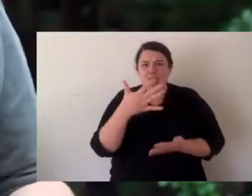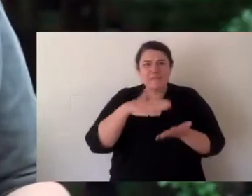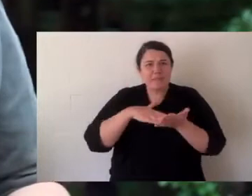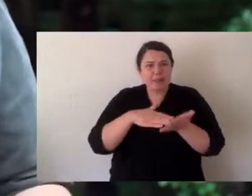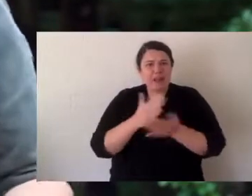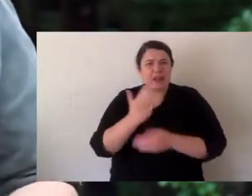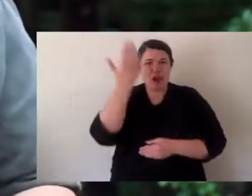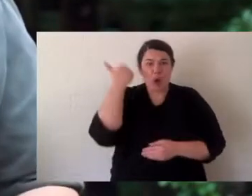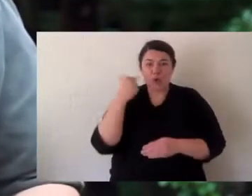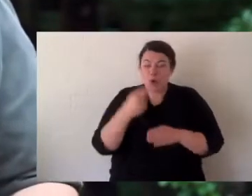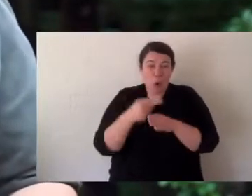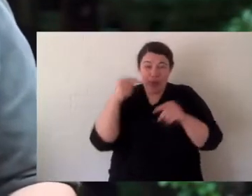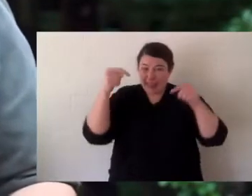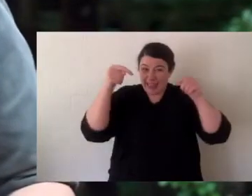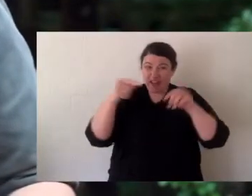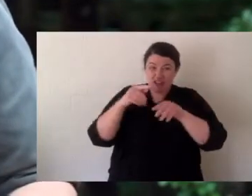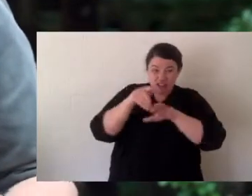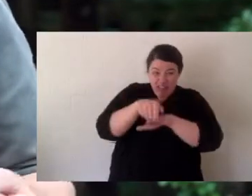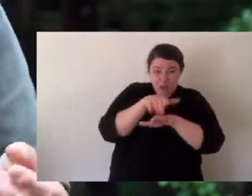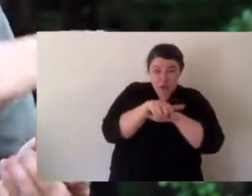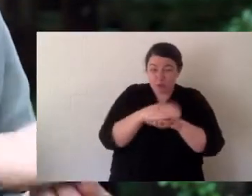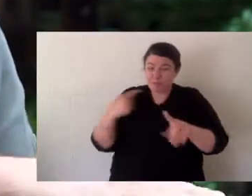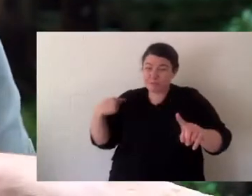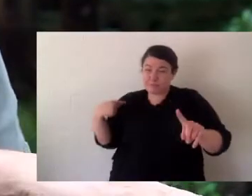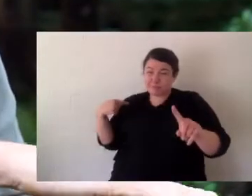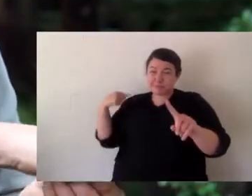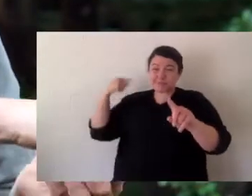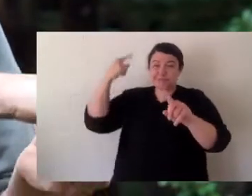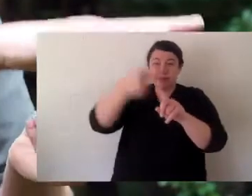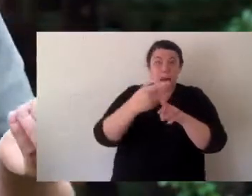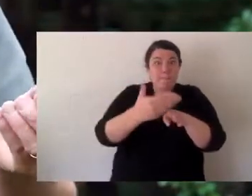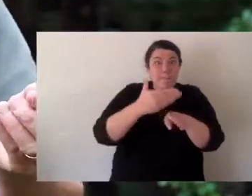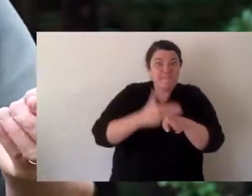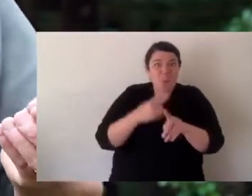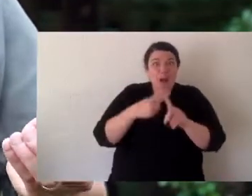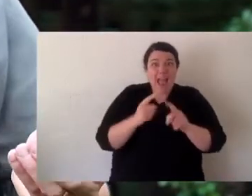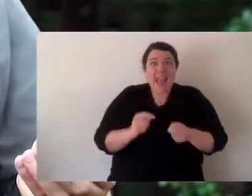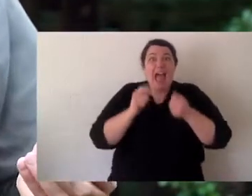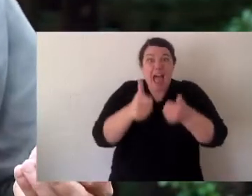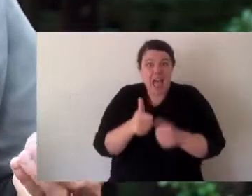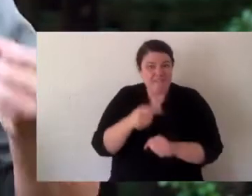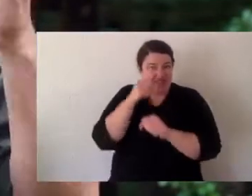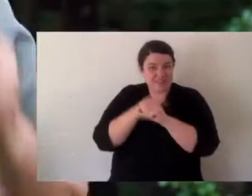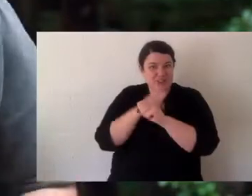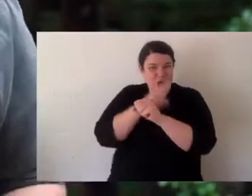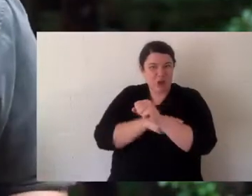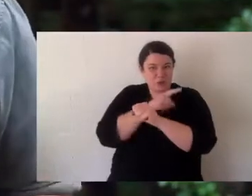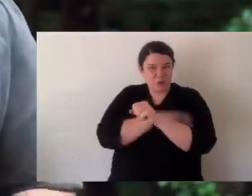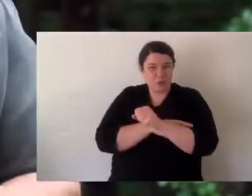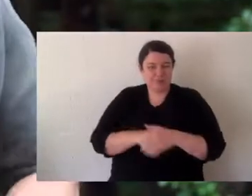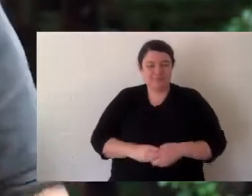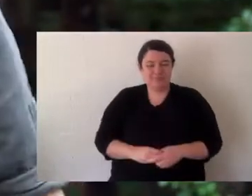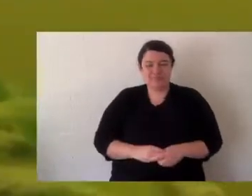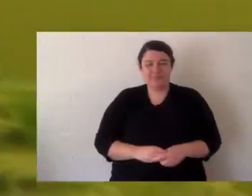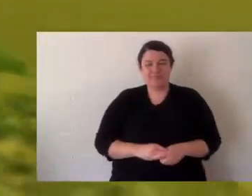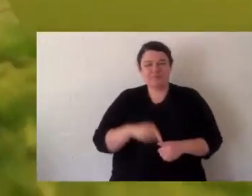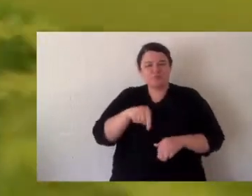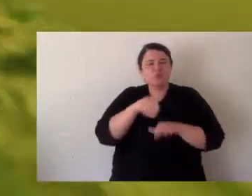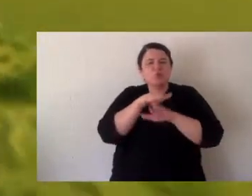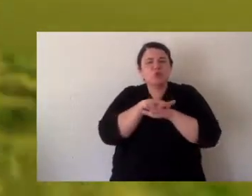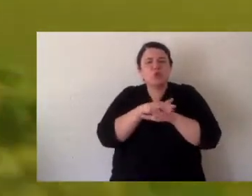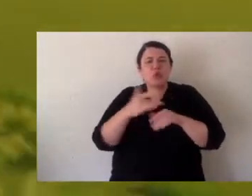Dinosaurs went extinct 65 million years ago so they've been around since before the time of dinosaurs for such a long time.